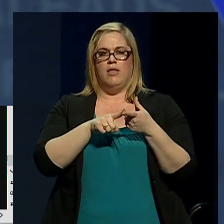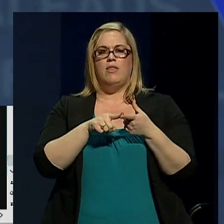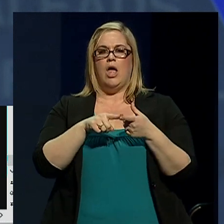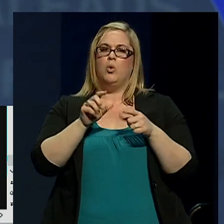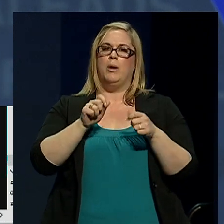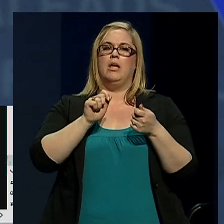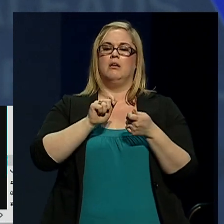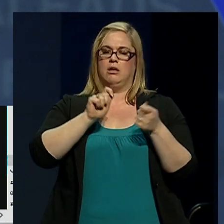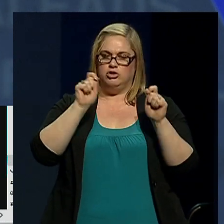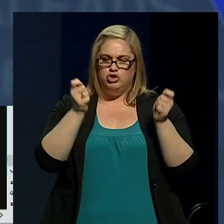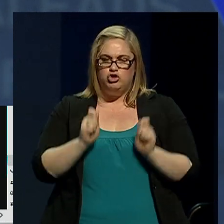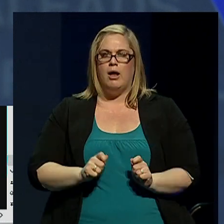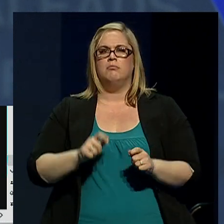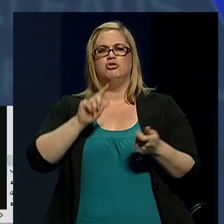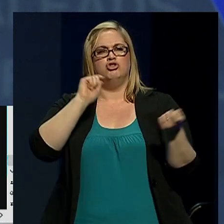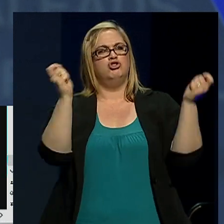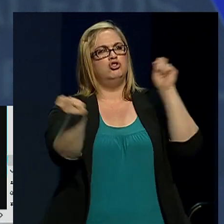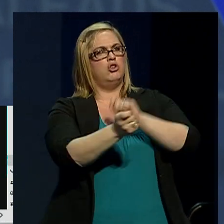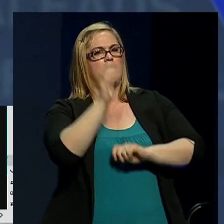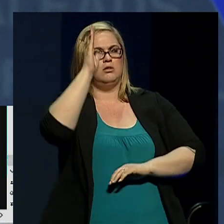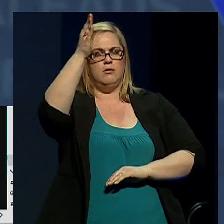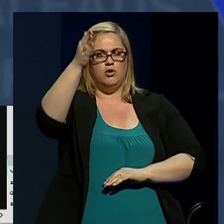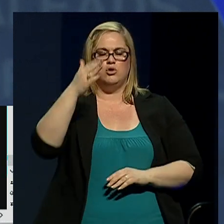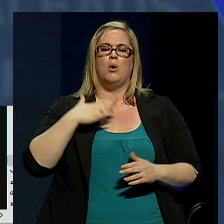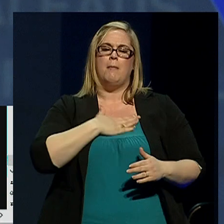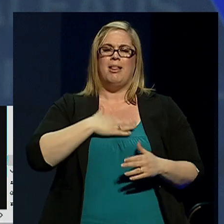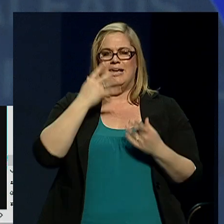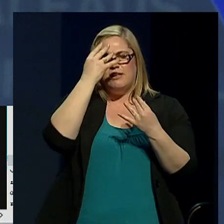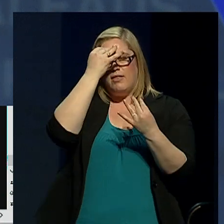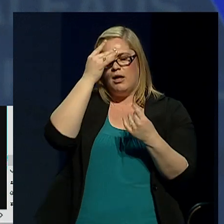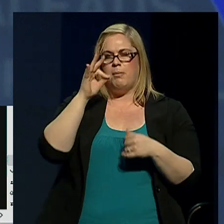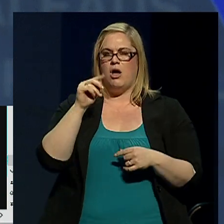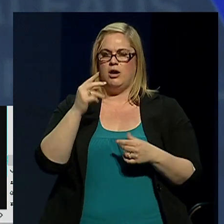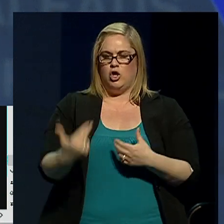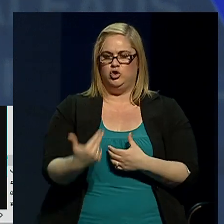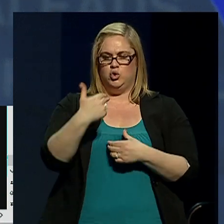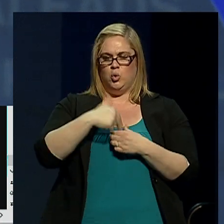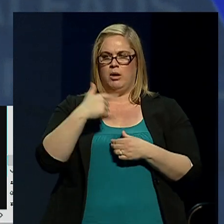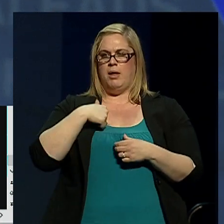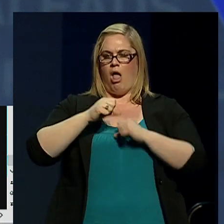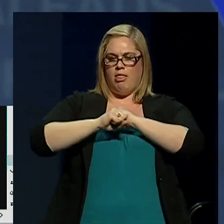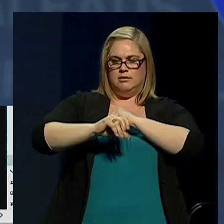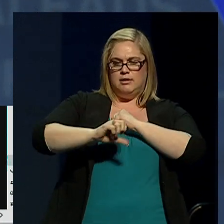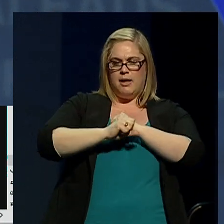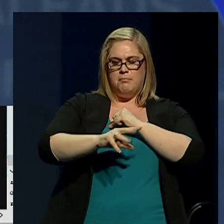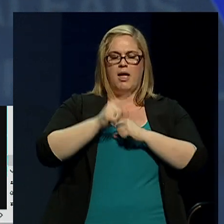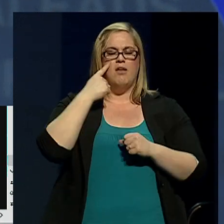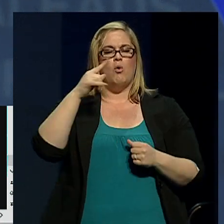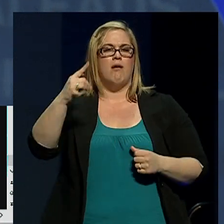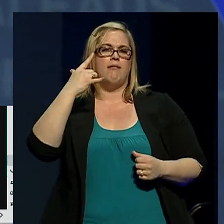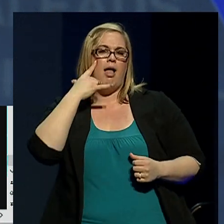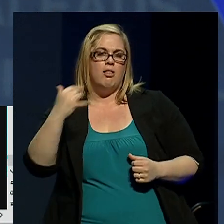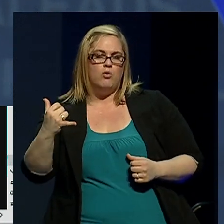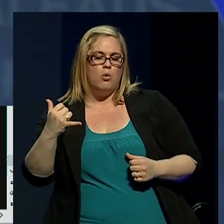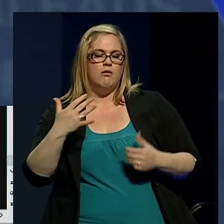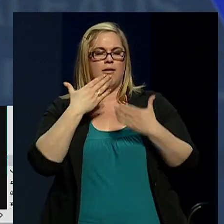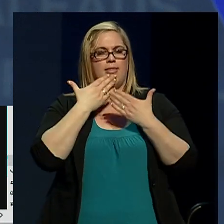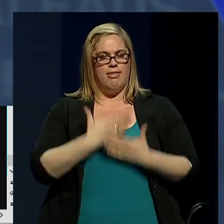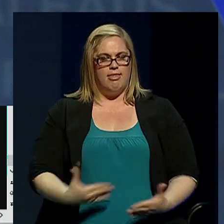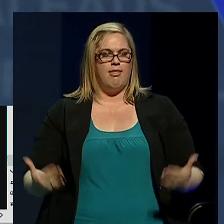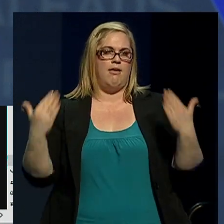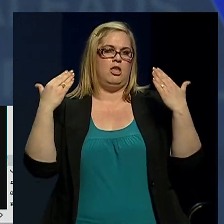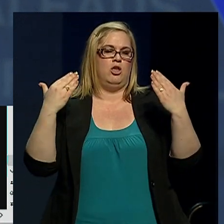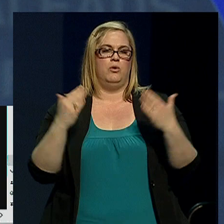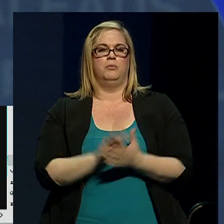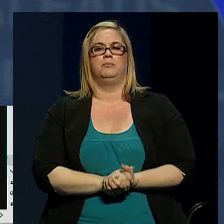shape a magnificent future. Please think about it, and join me on this campaign for California. Thank you very